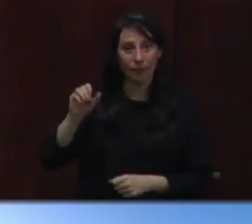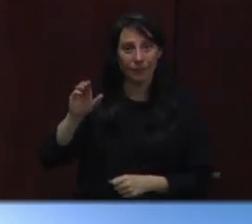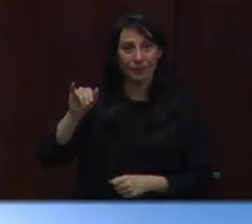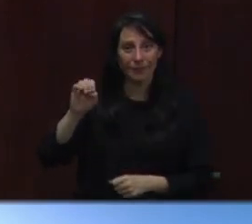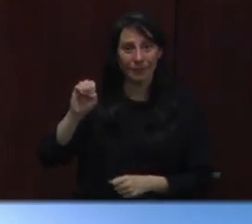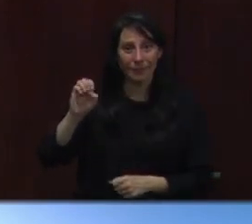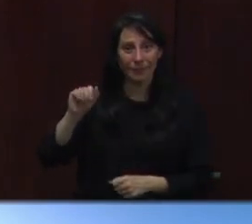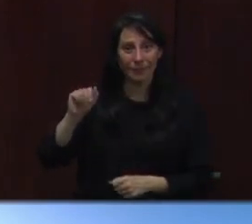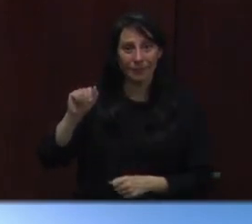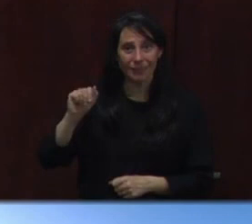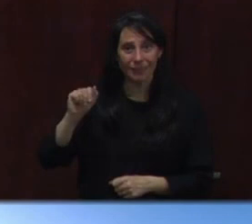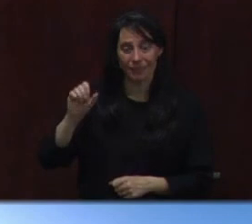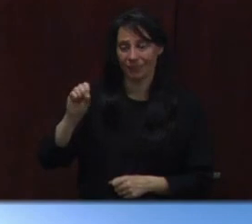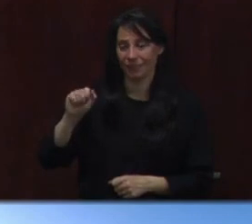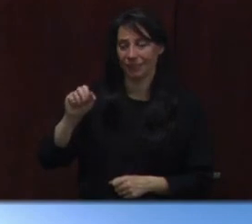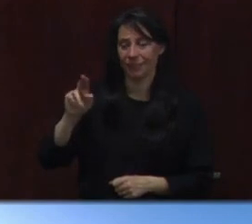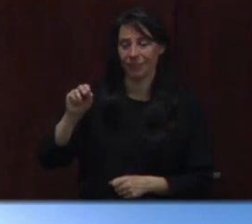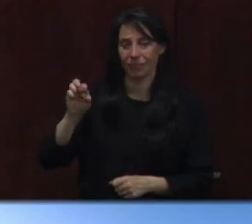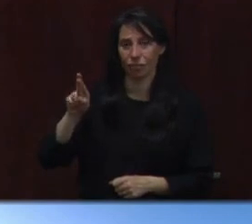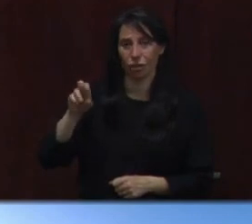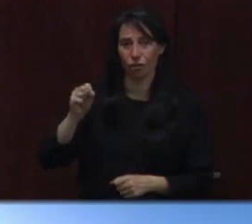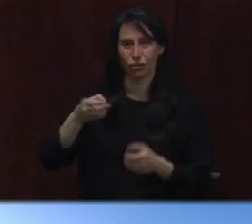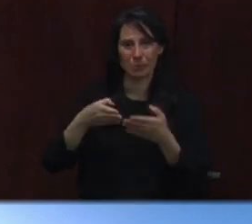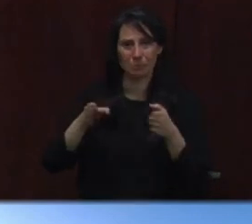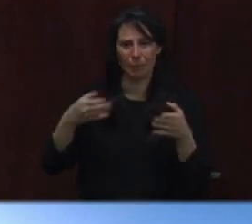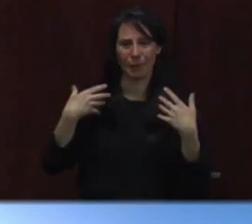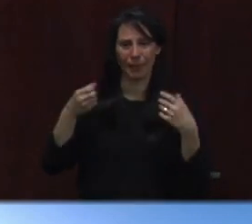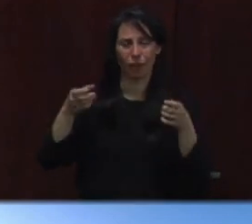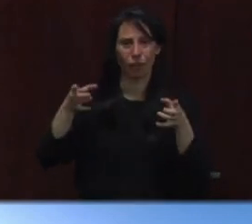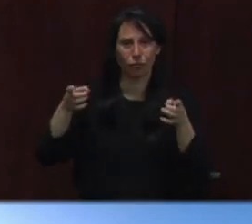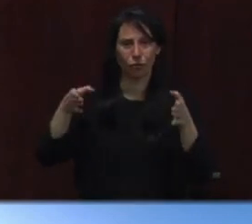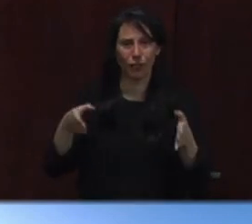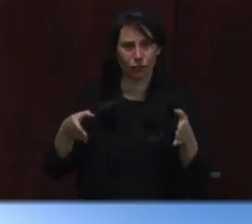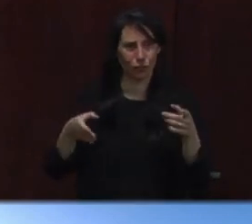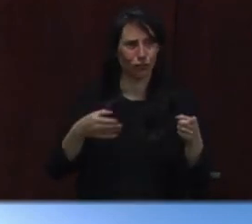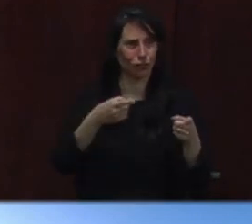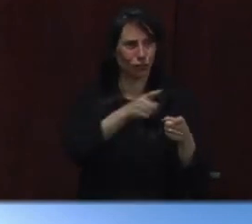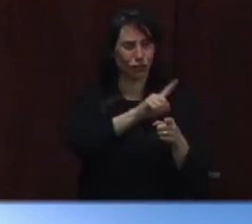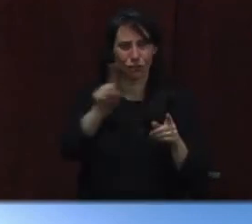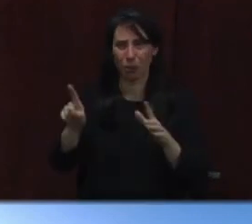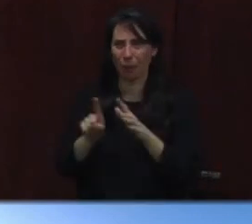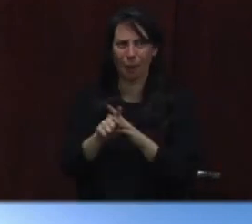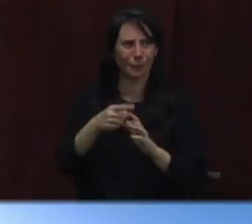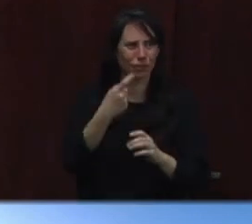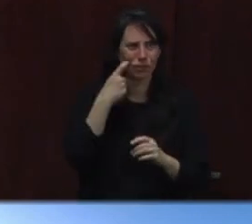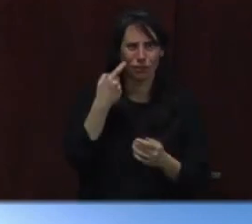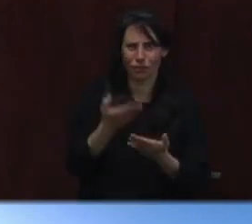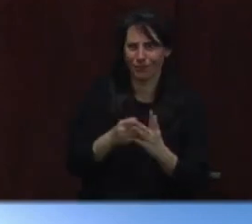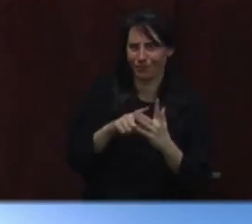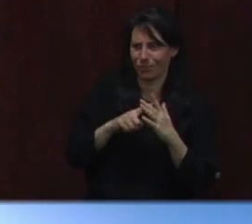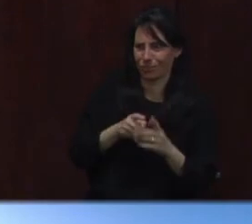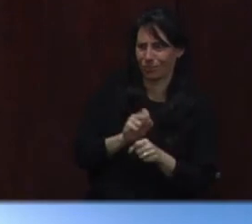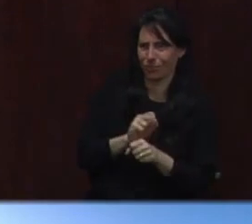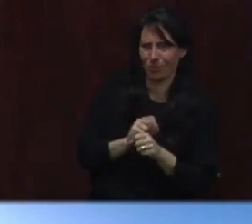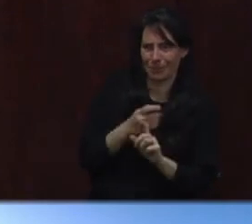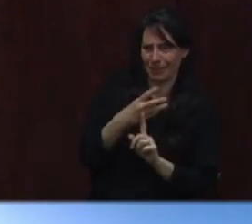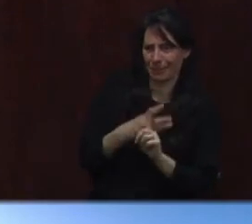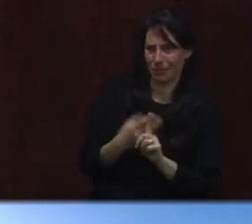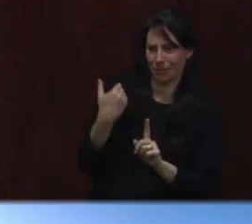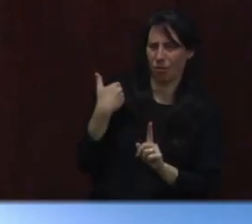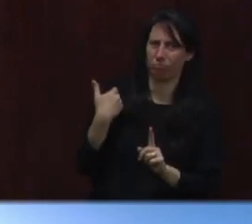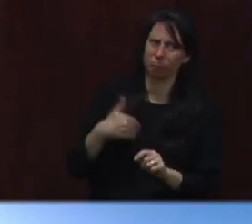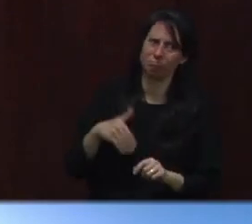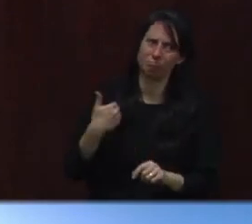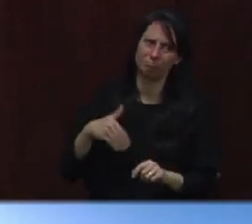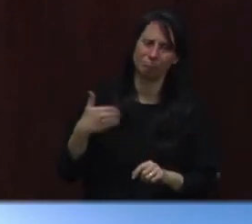And if you remember, she's only been here since six months, less than six months, it's right at the six months mark, giving much needed support and relief to Dr.